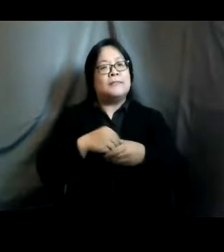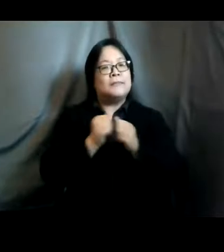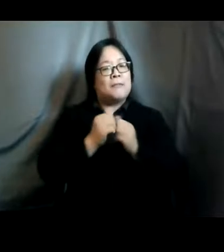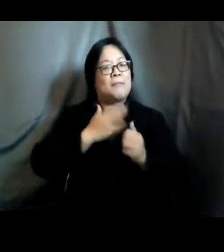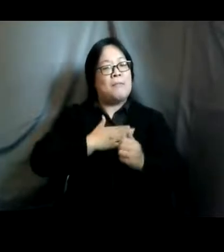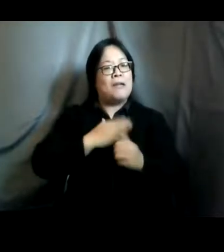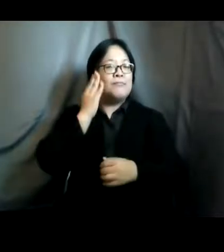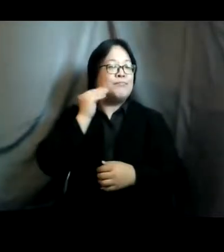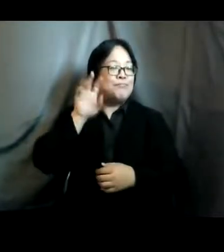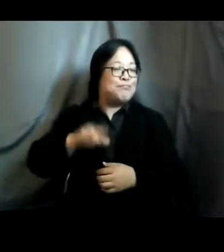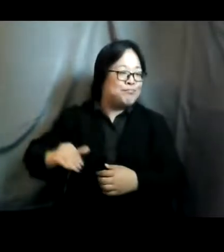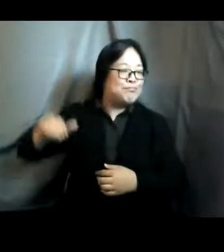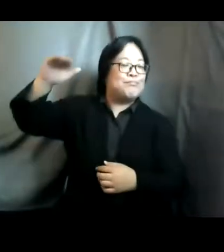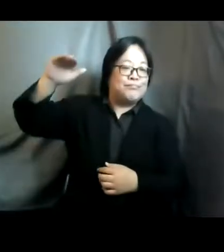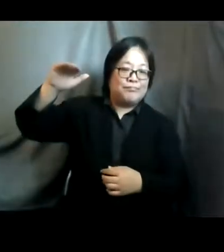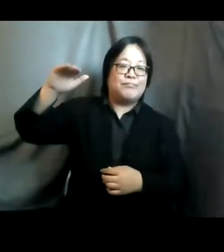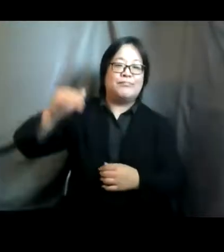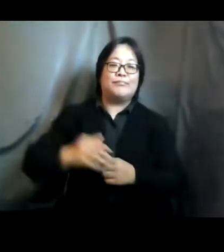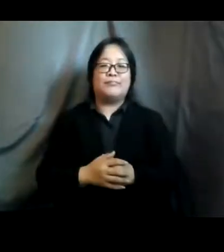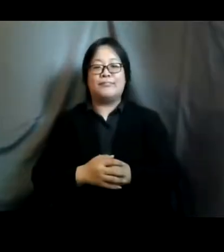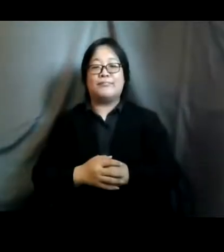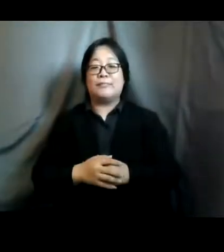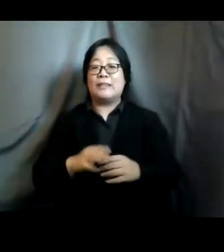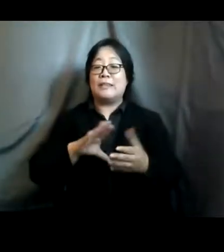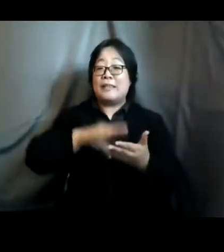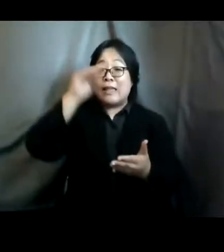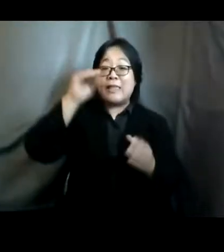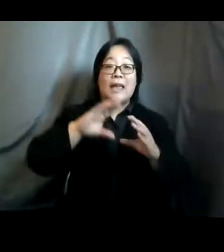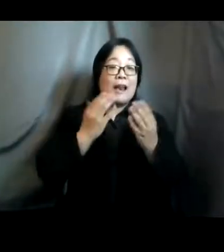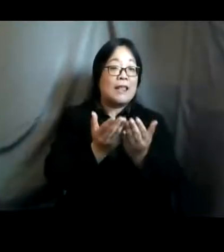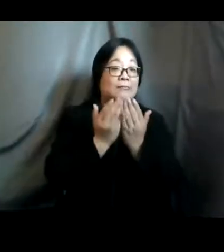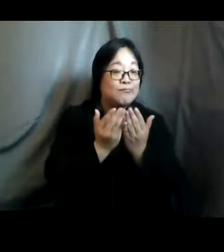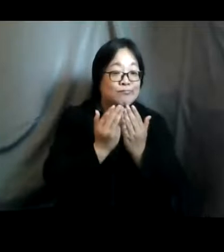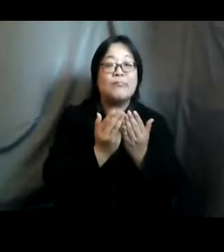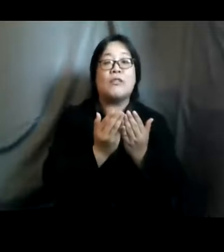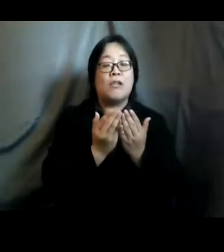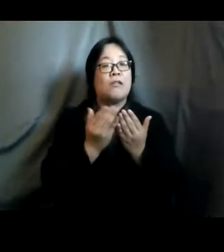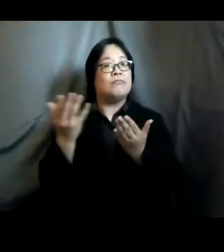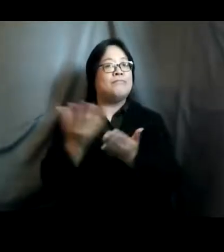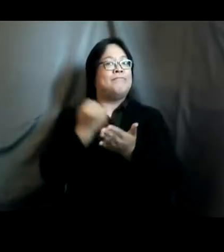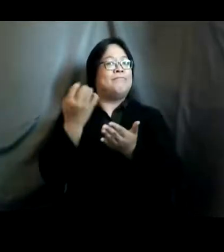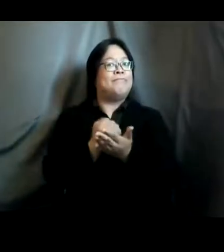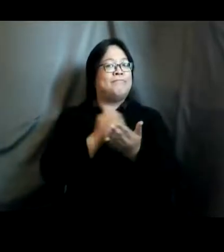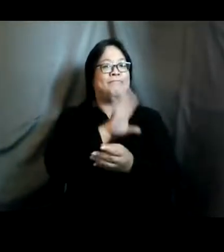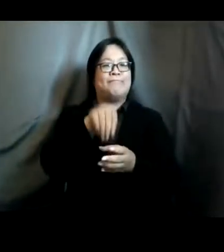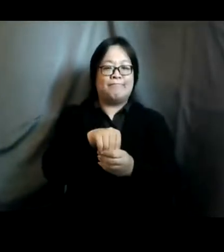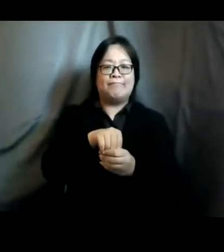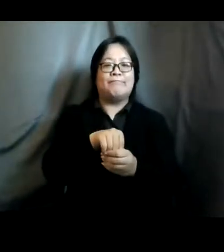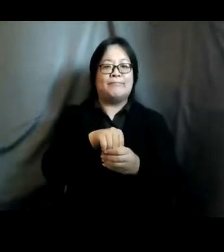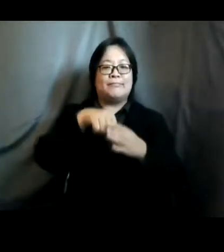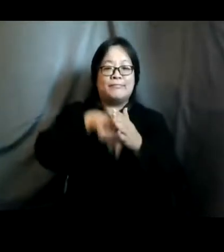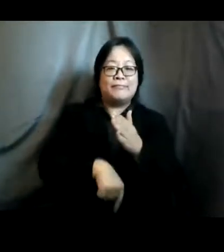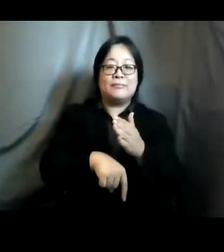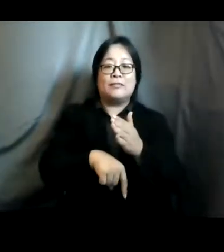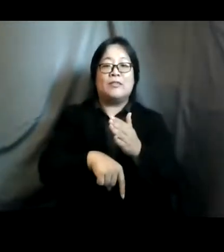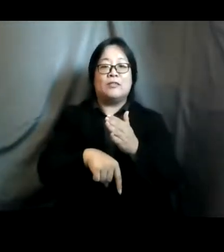when i was a younger studying in class eight and back then i got an opportunity to be part of a comprehensive sexuality